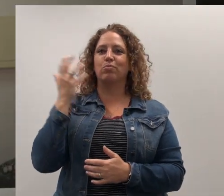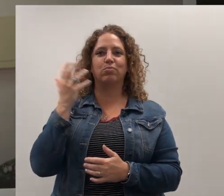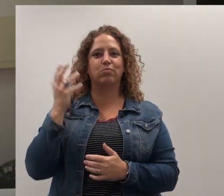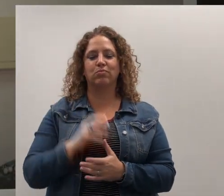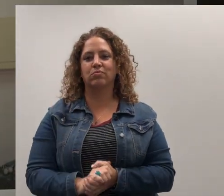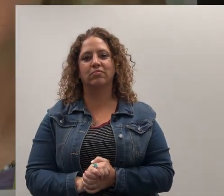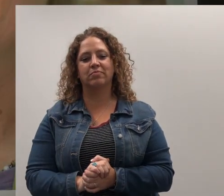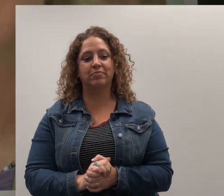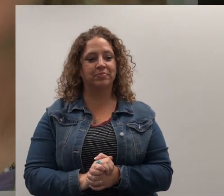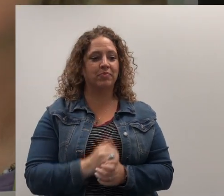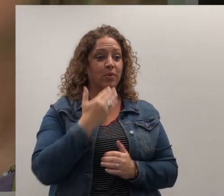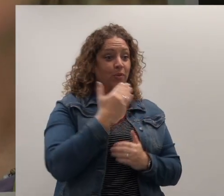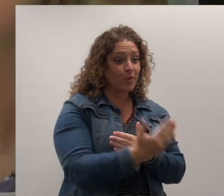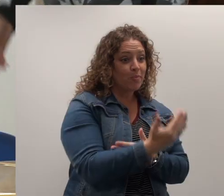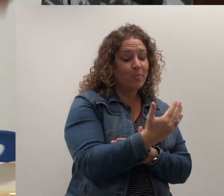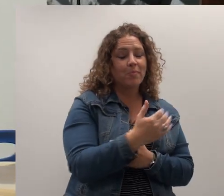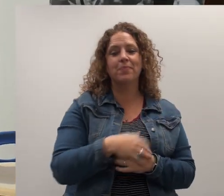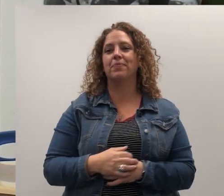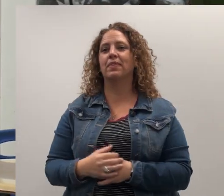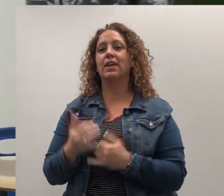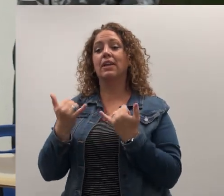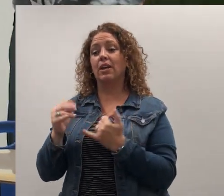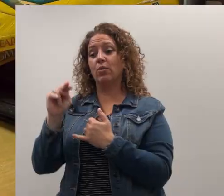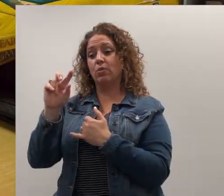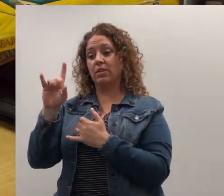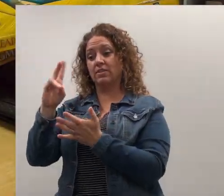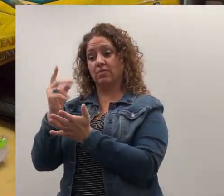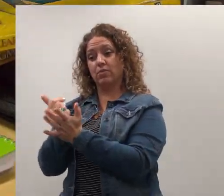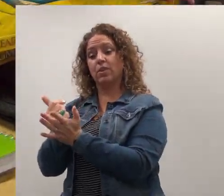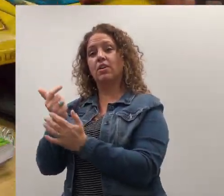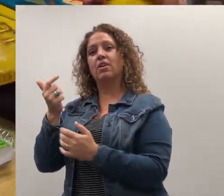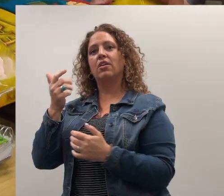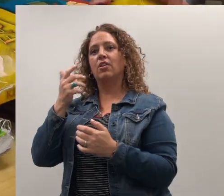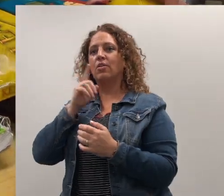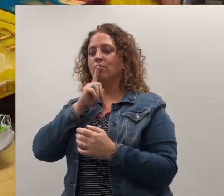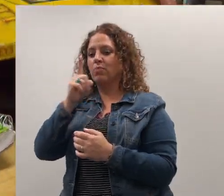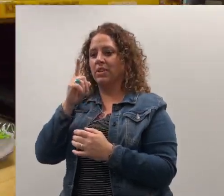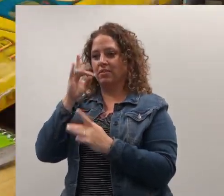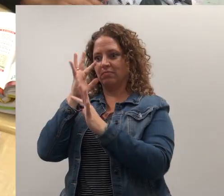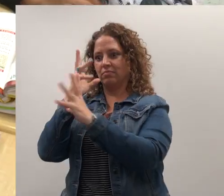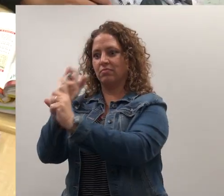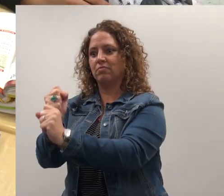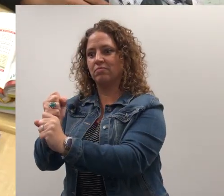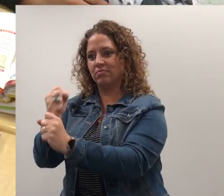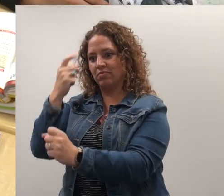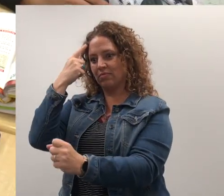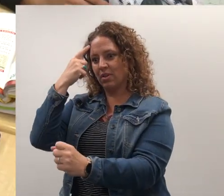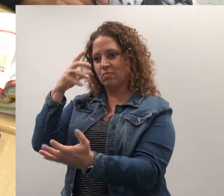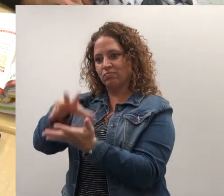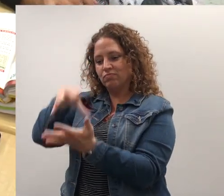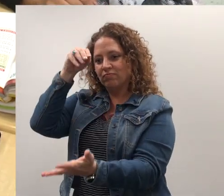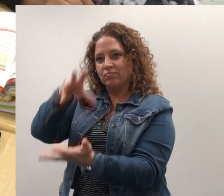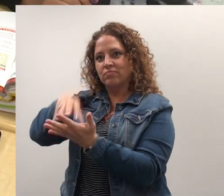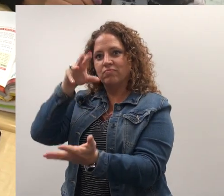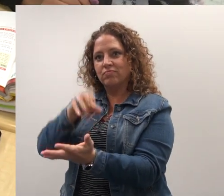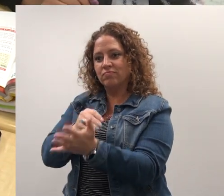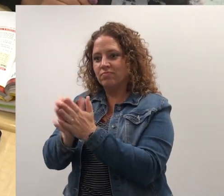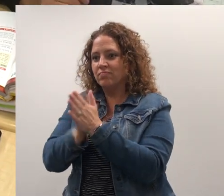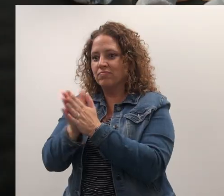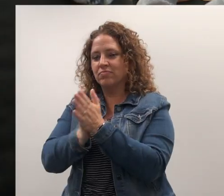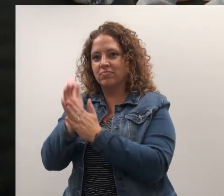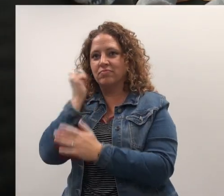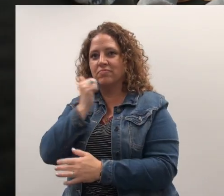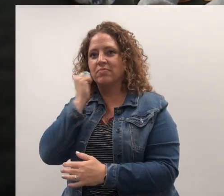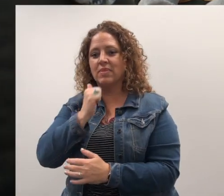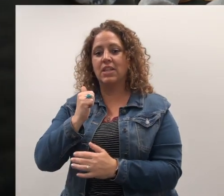It was amazing. It was phenomenal. Good morning. Now this Northgate seventh grader is engaged in learning. Say that again.